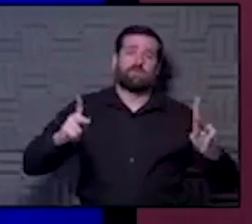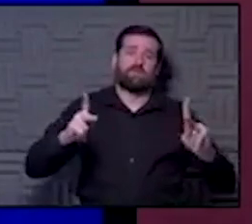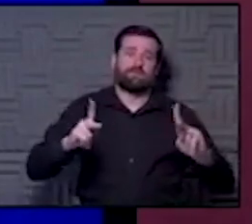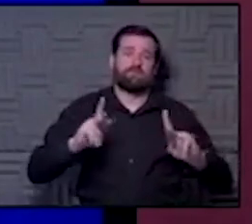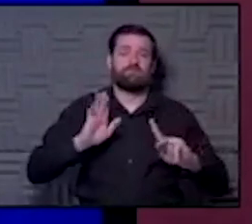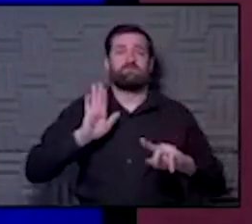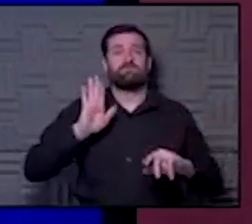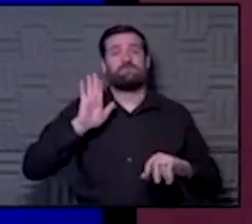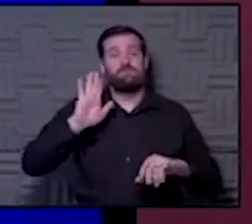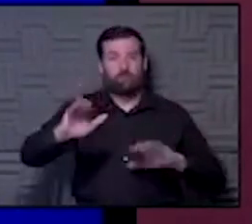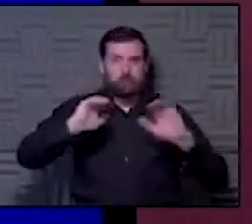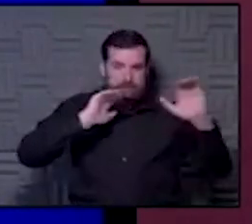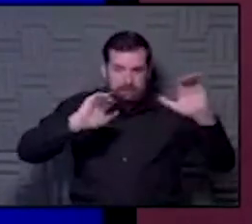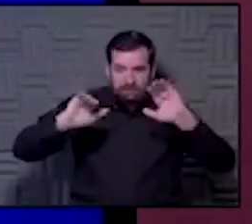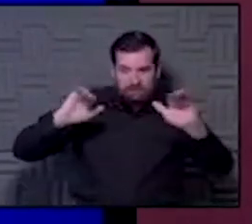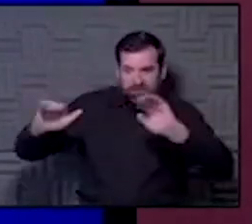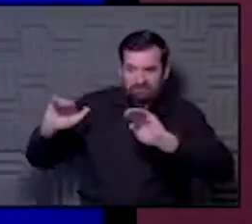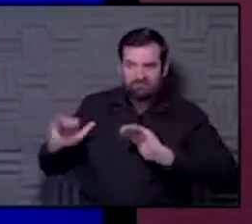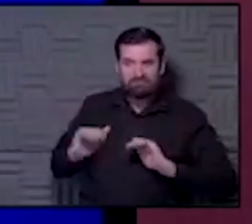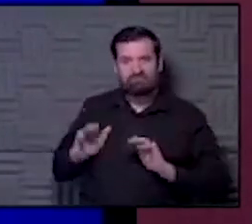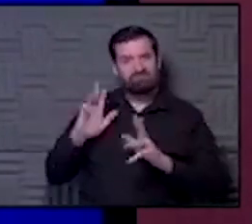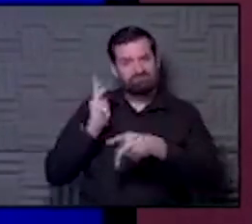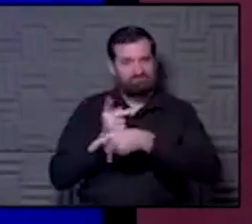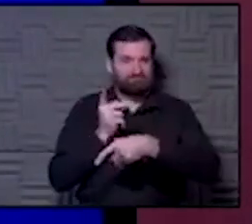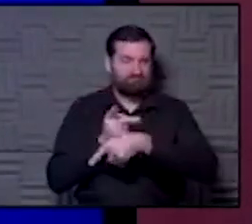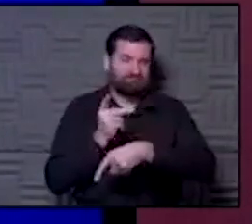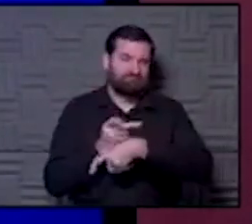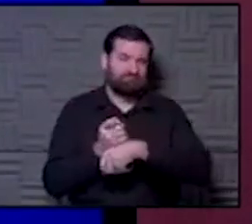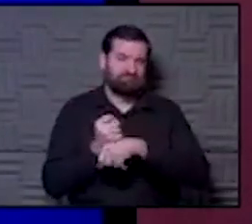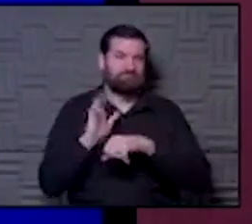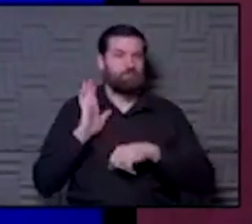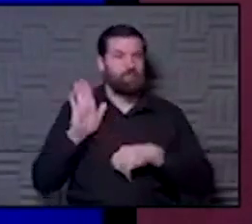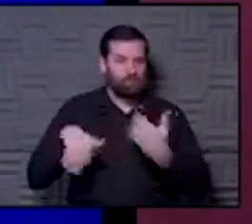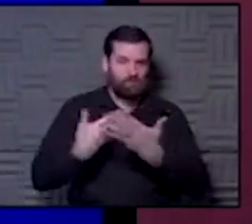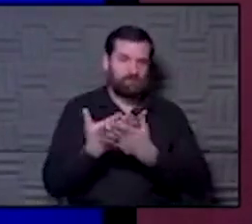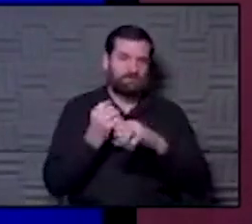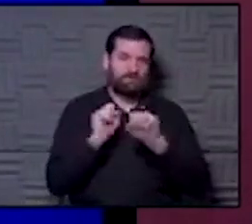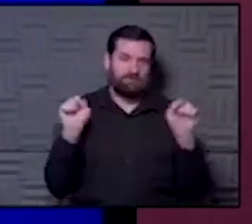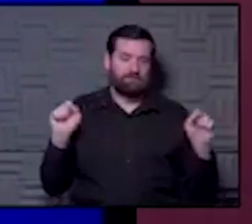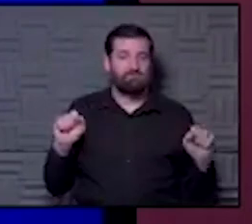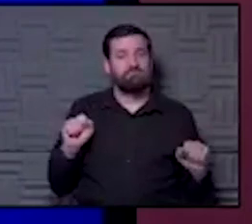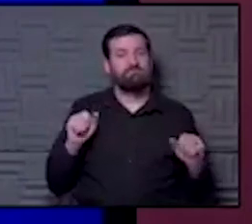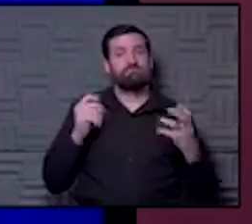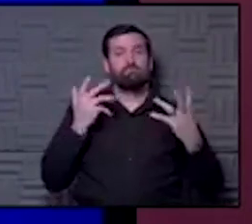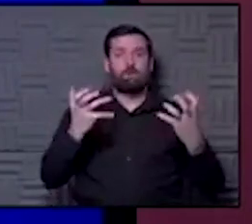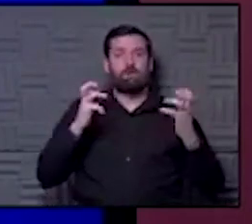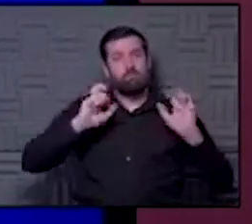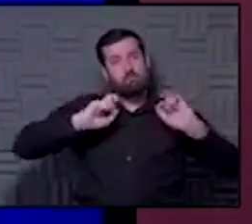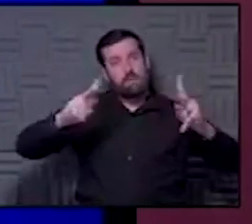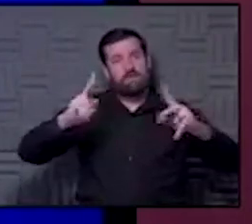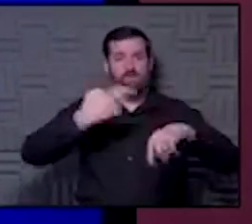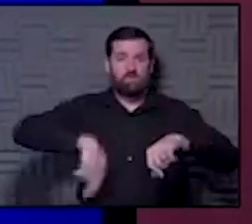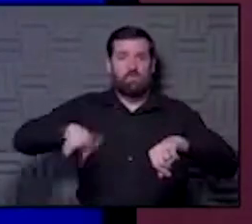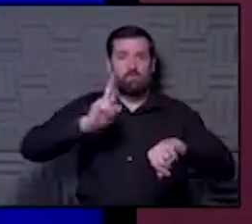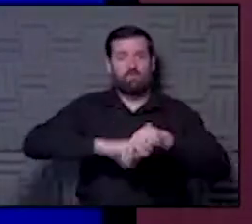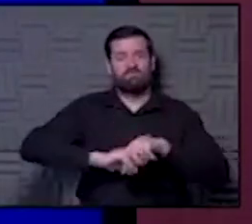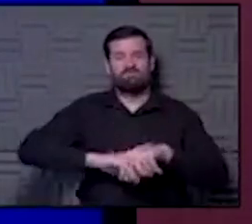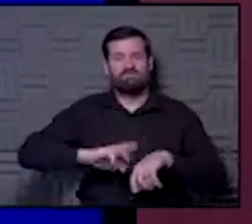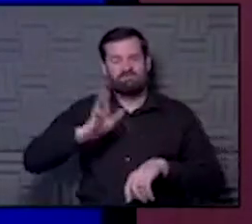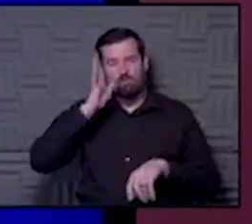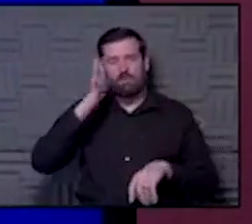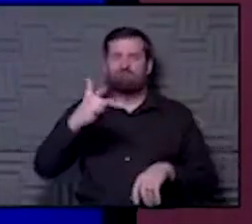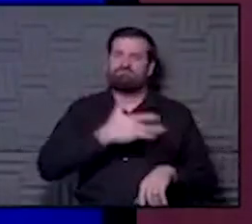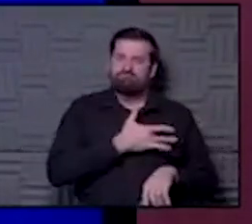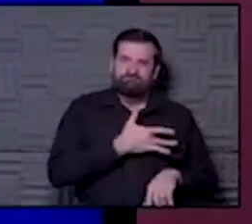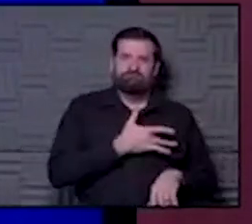your call to arms to help keep us all safe. We all want to be back to normal. It's going to hurt my